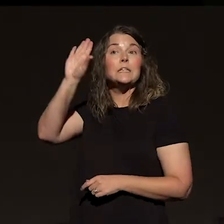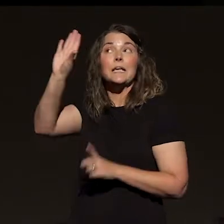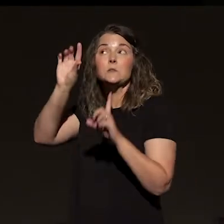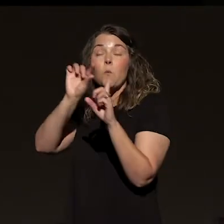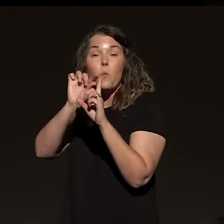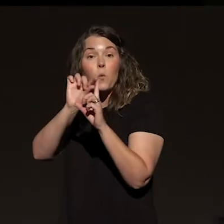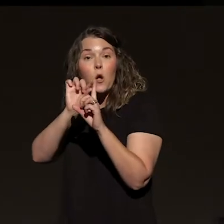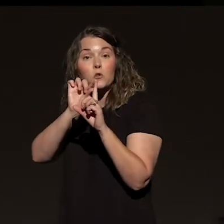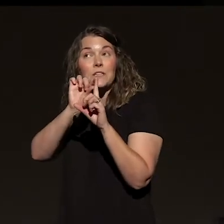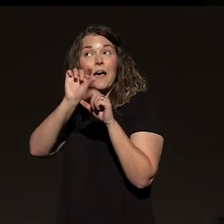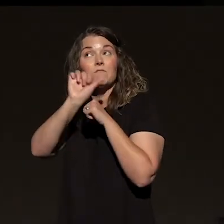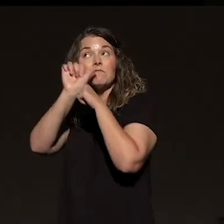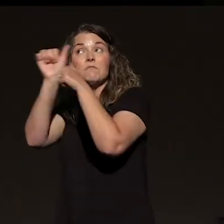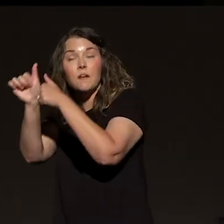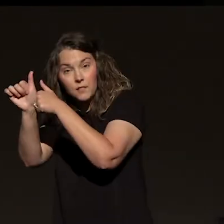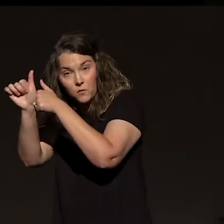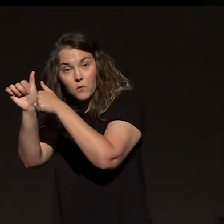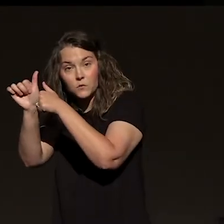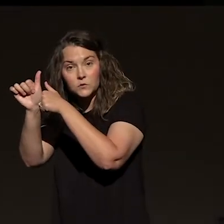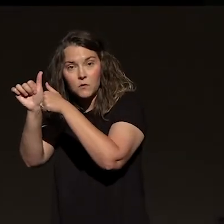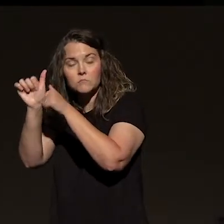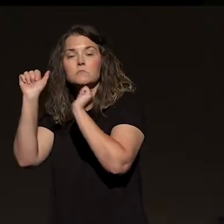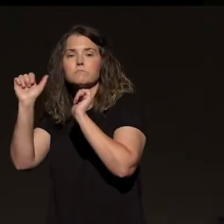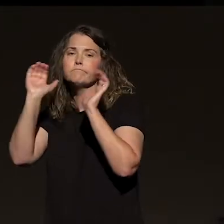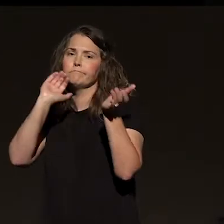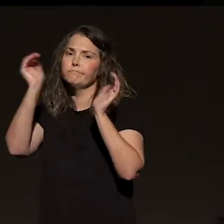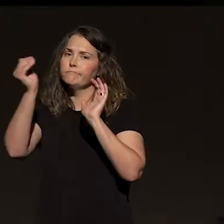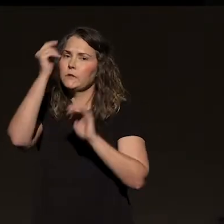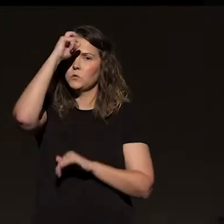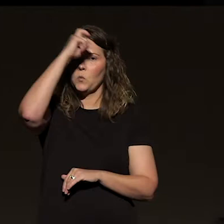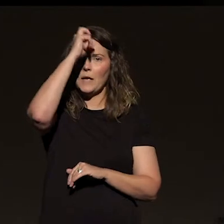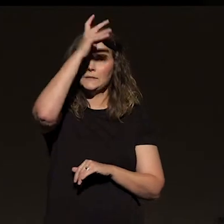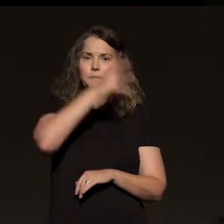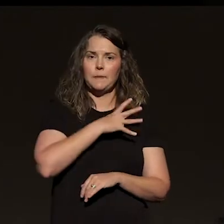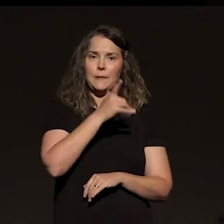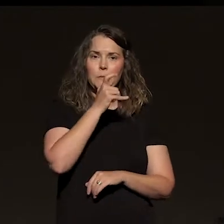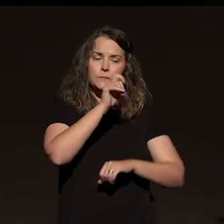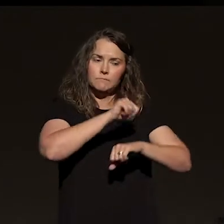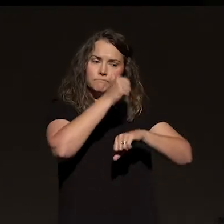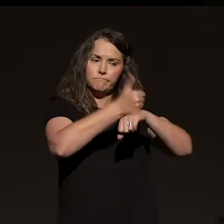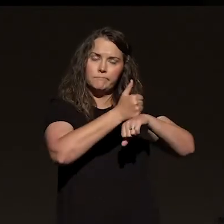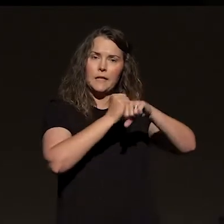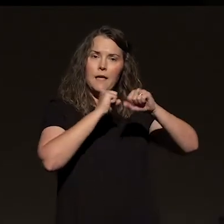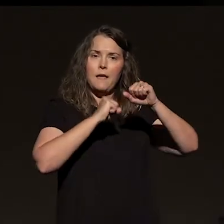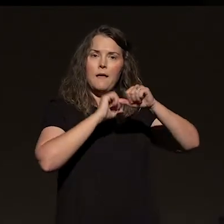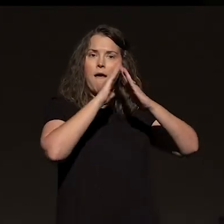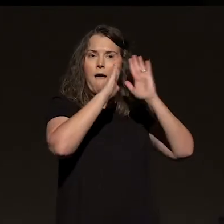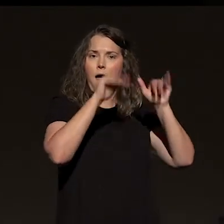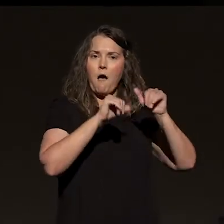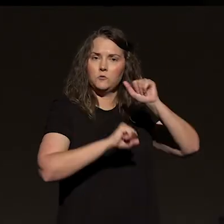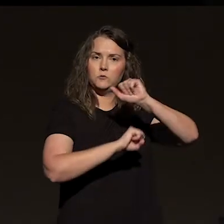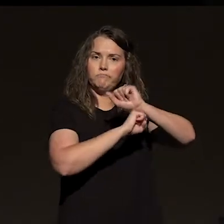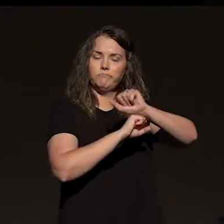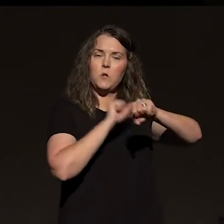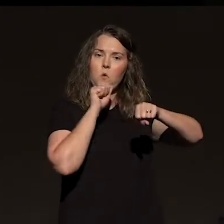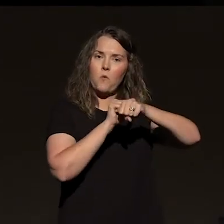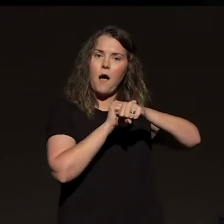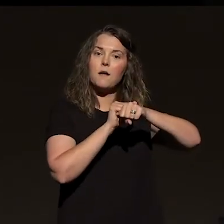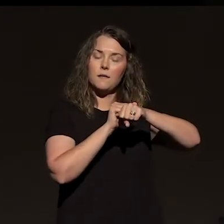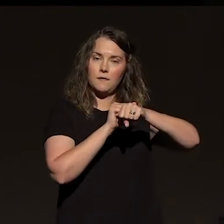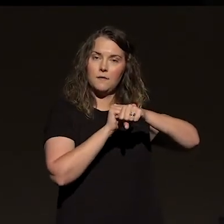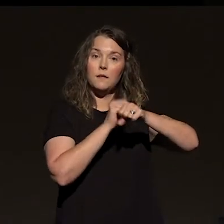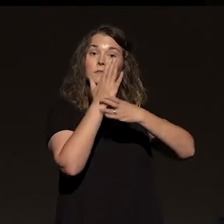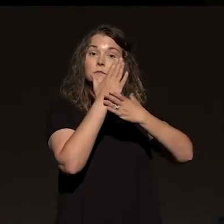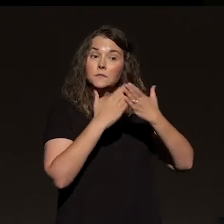acts on them may be compared to a wise man who built his house on the rock, so that there are some houses that have a really